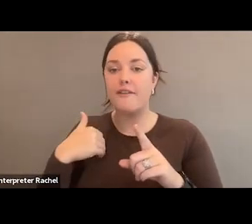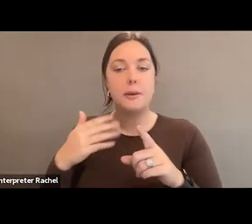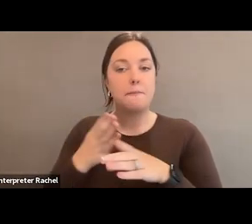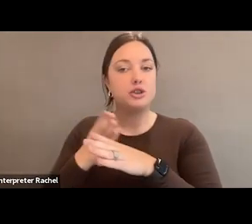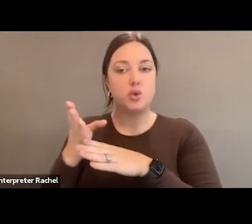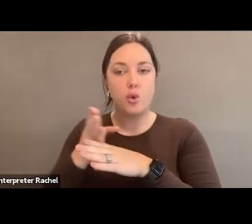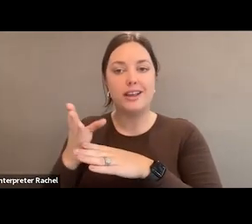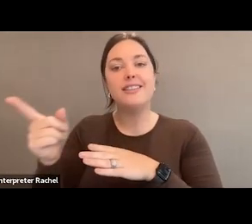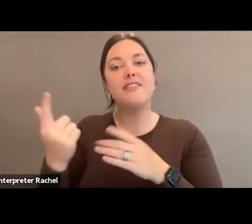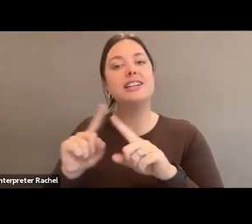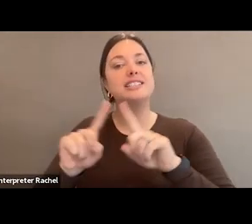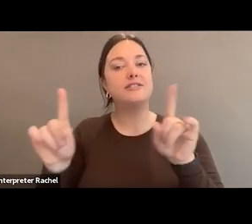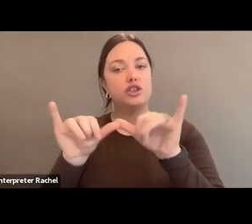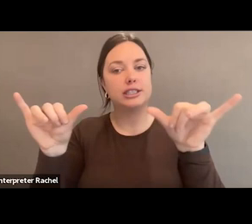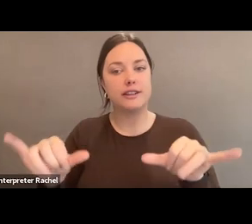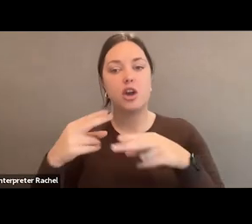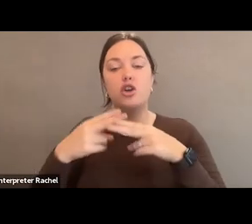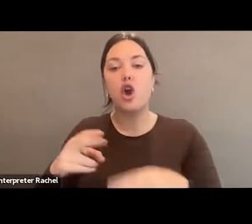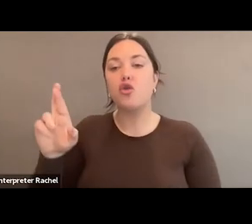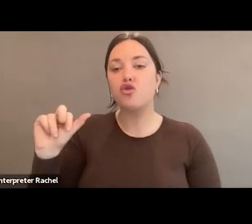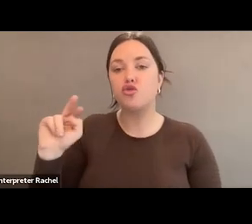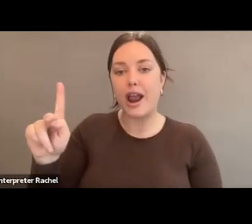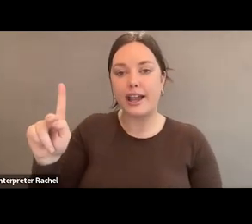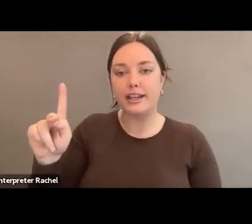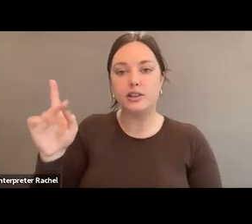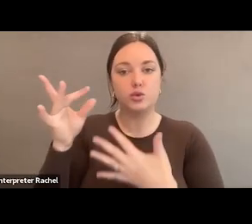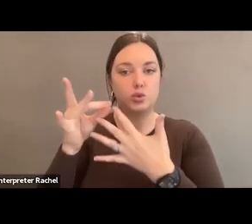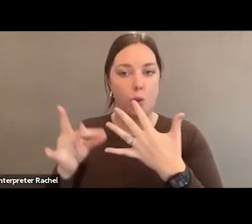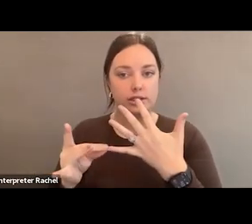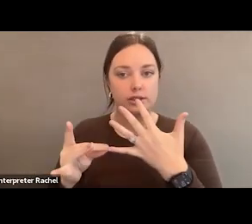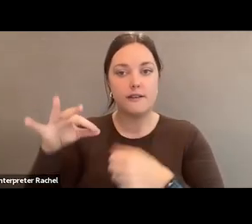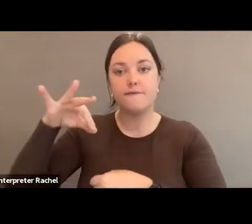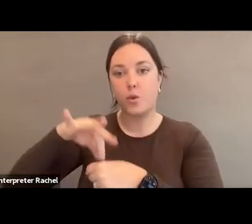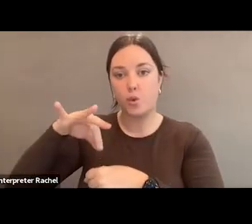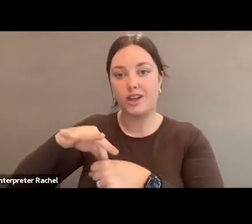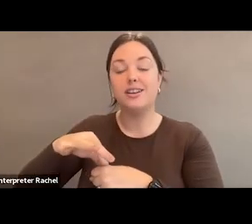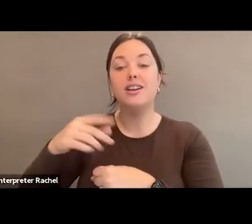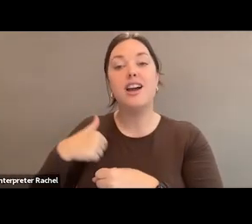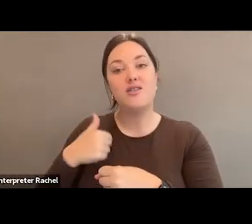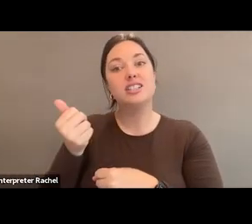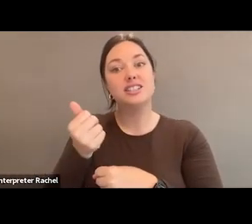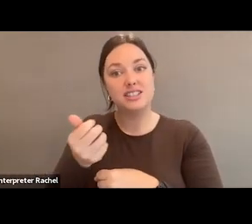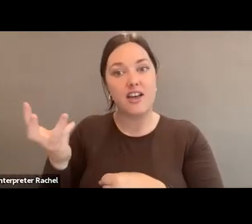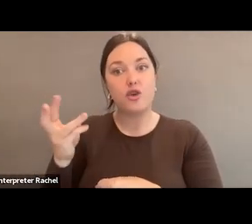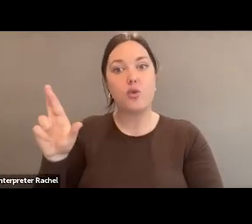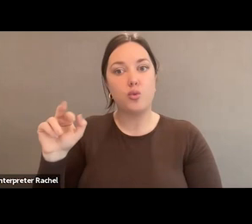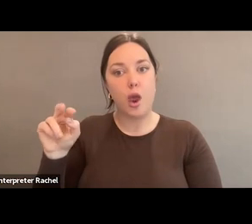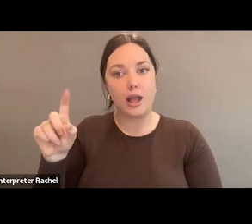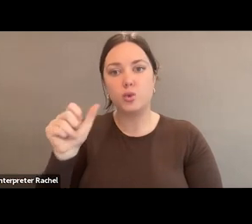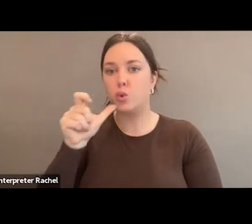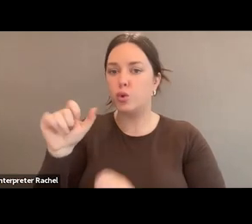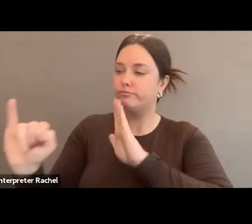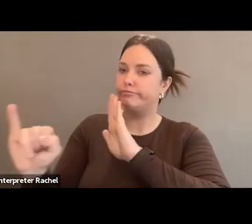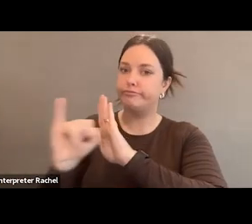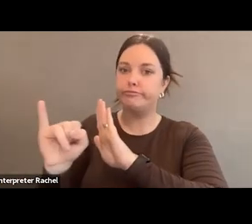a system called ranked choice voting, which could then take several rounds to actually identify a winner.